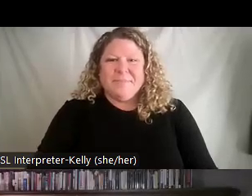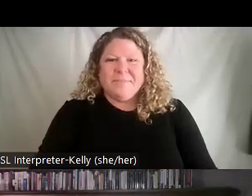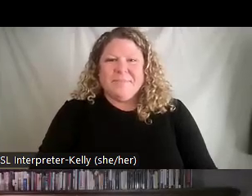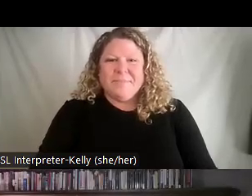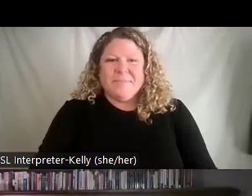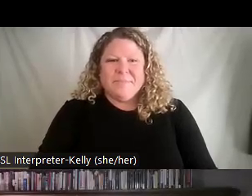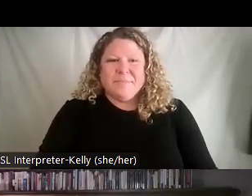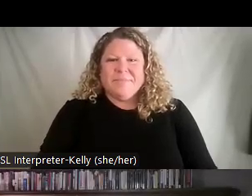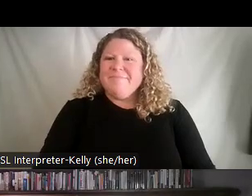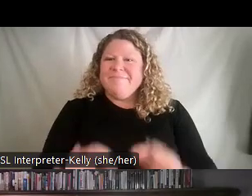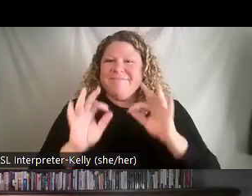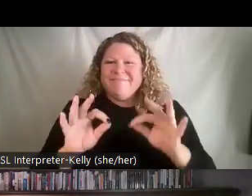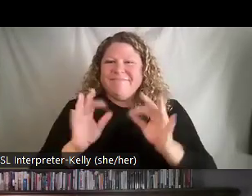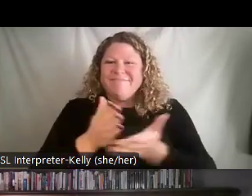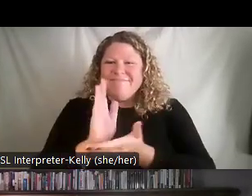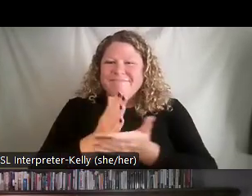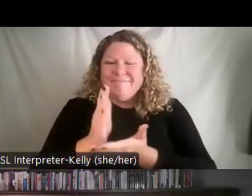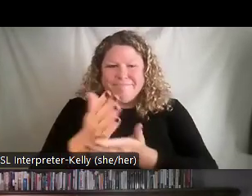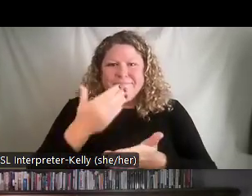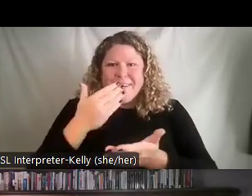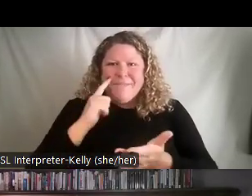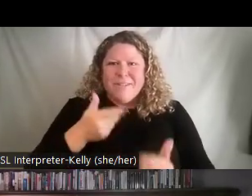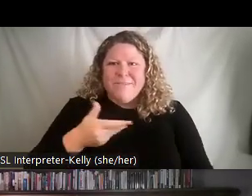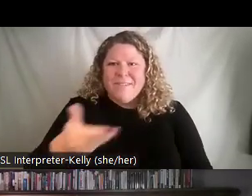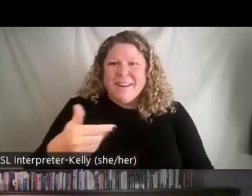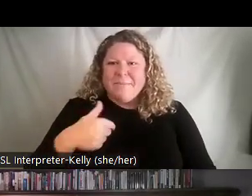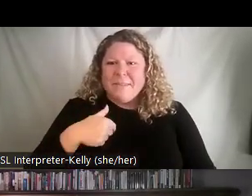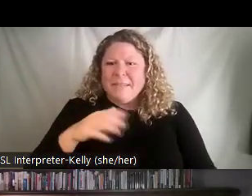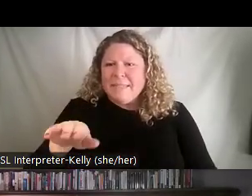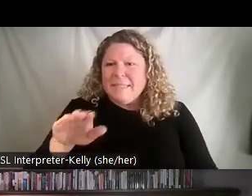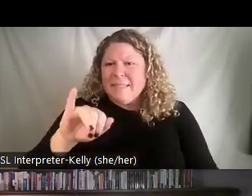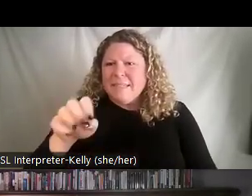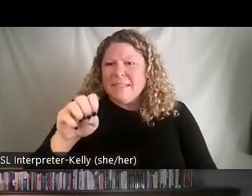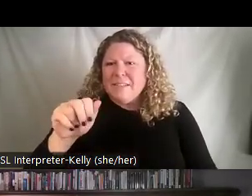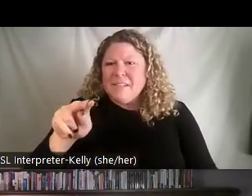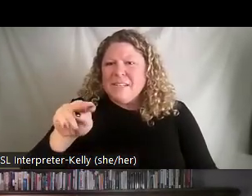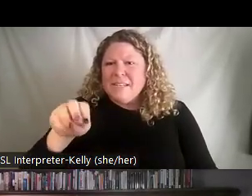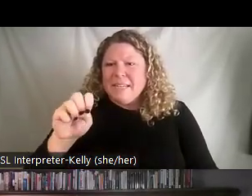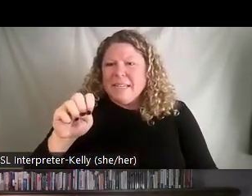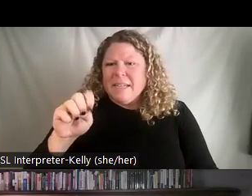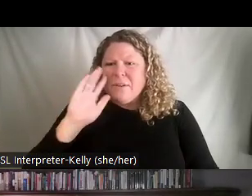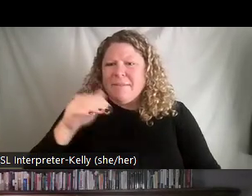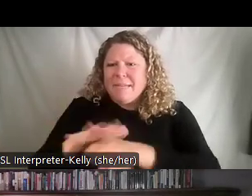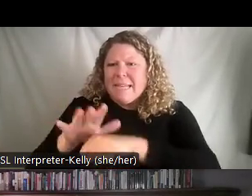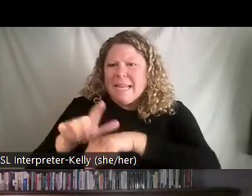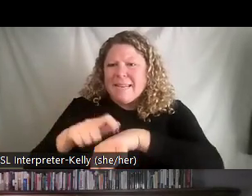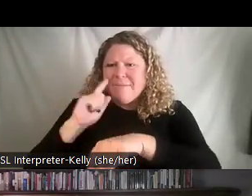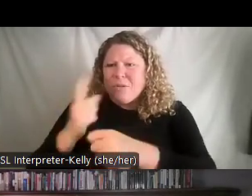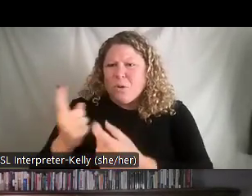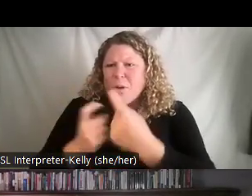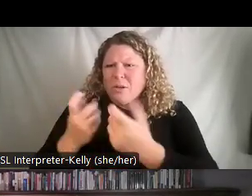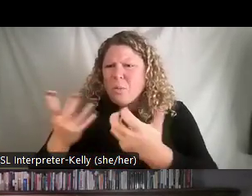All right. Well, thank you for having me. then, Jenny, just really quick, in order to give some time for questions, what time would you